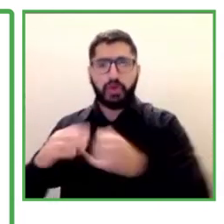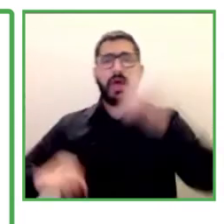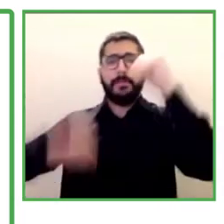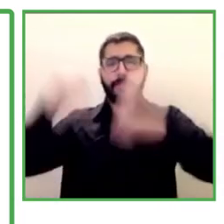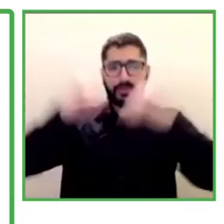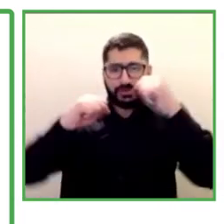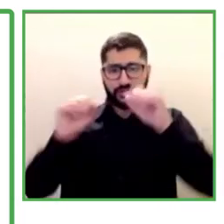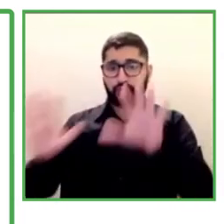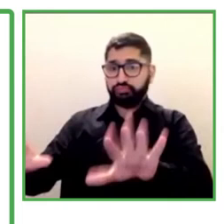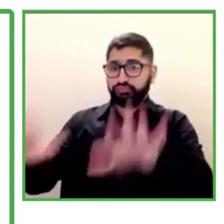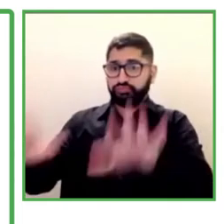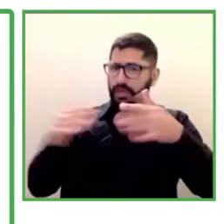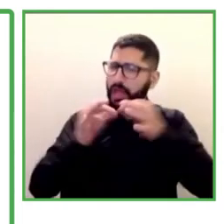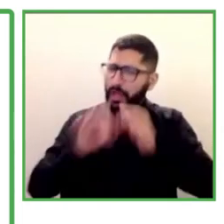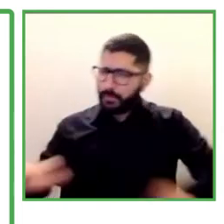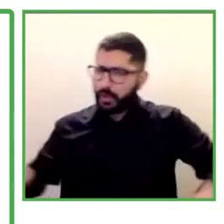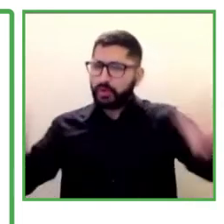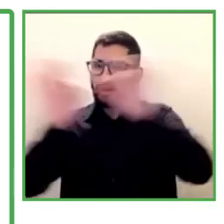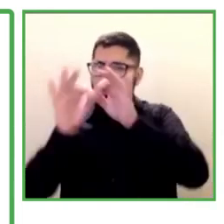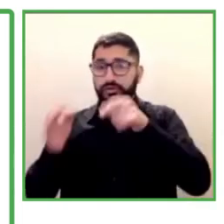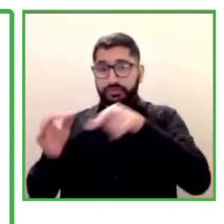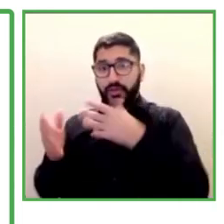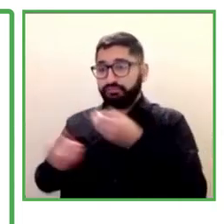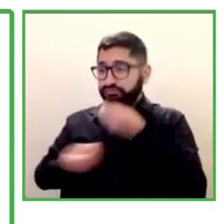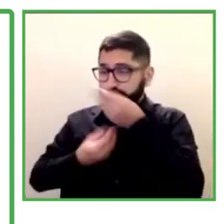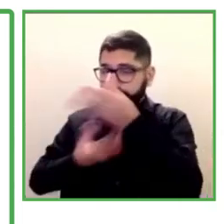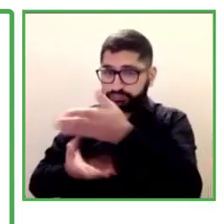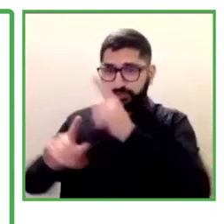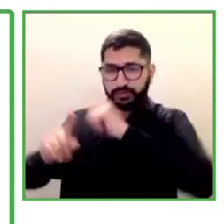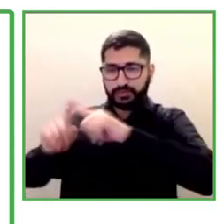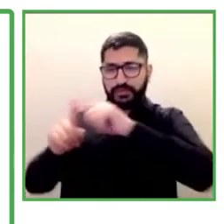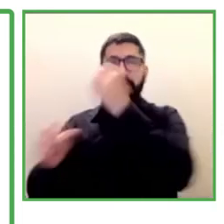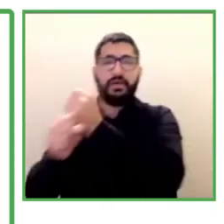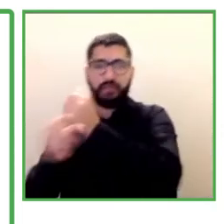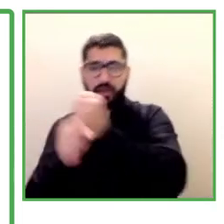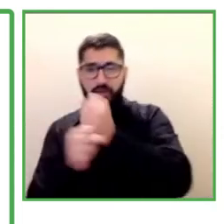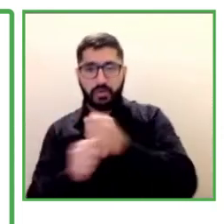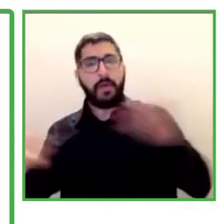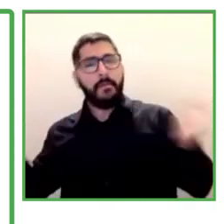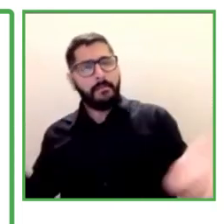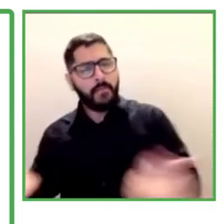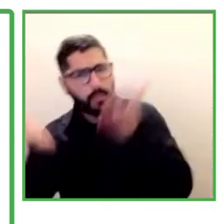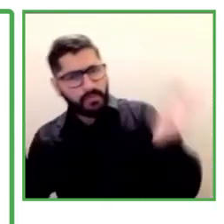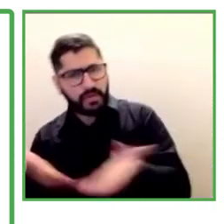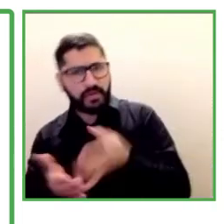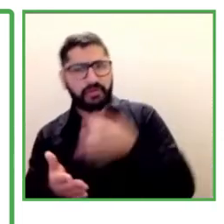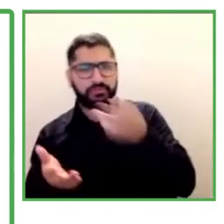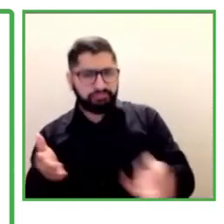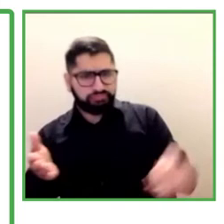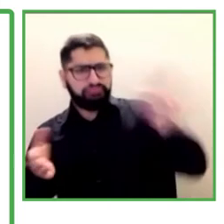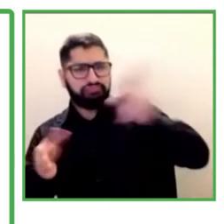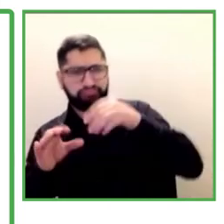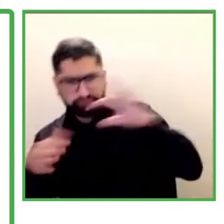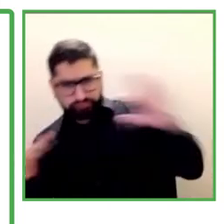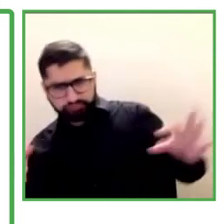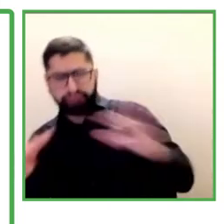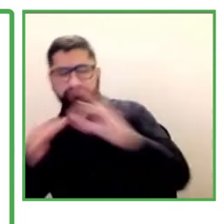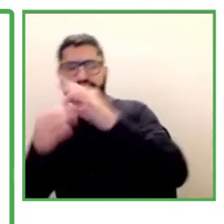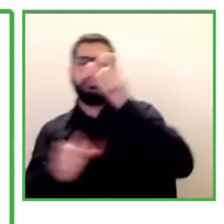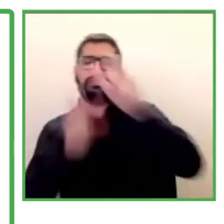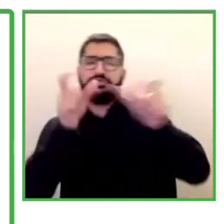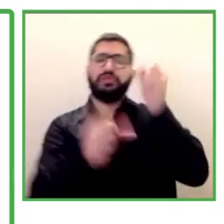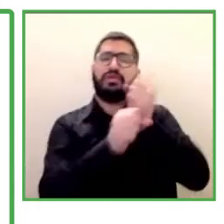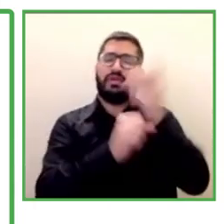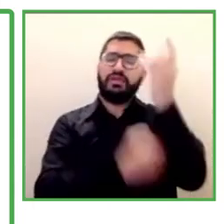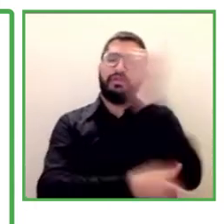tremendously important when we talk about work inclusion. Promote reactivation of people with disabilities in two